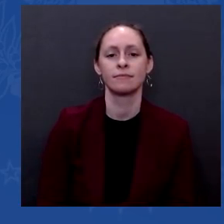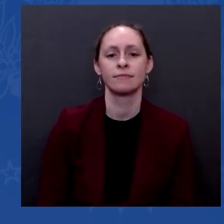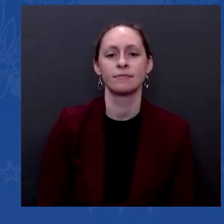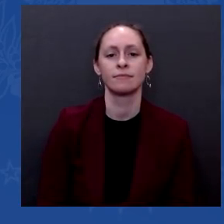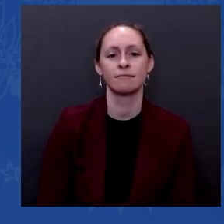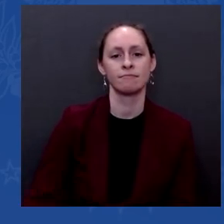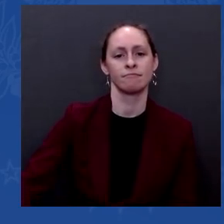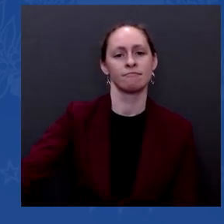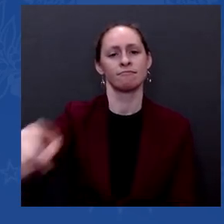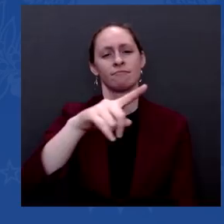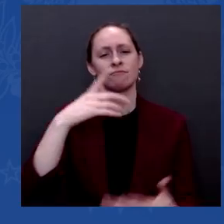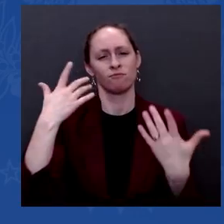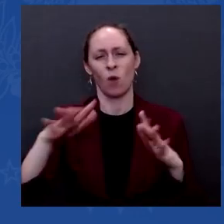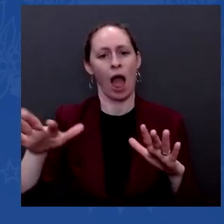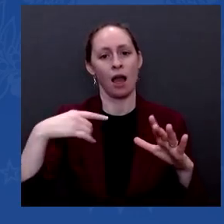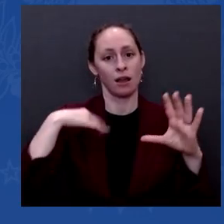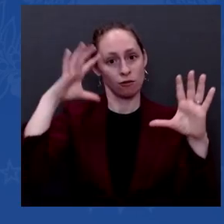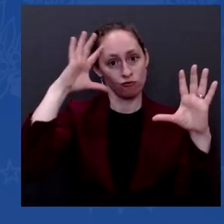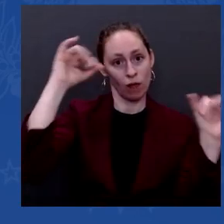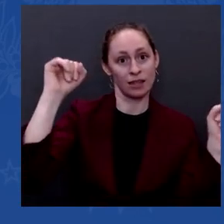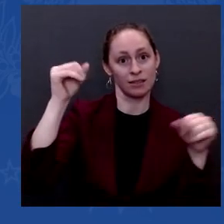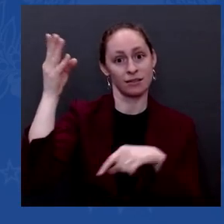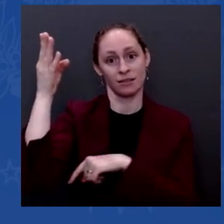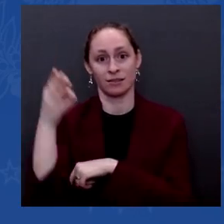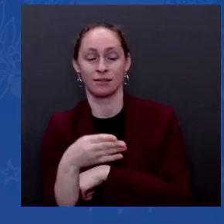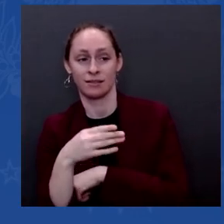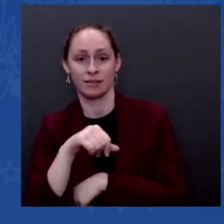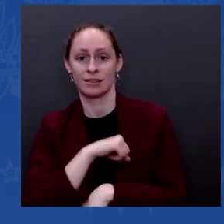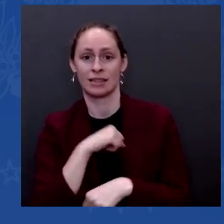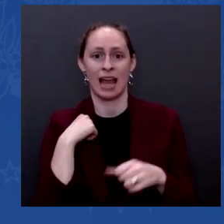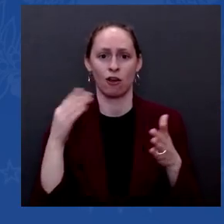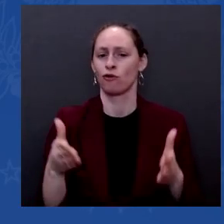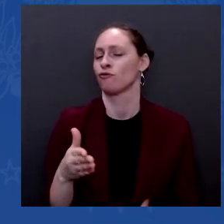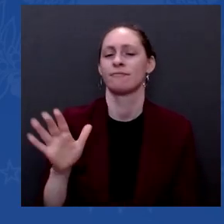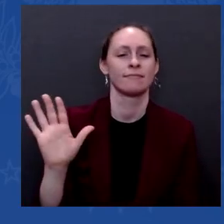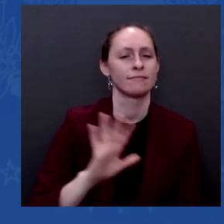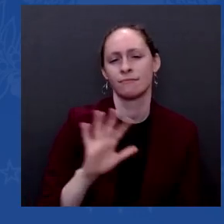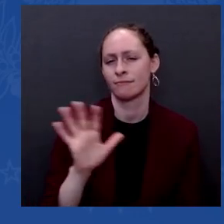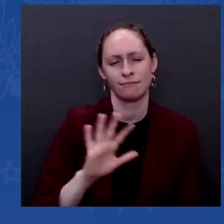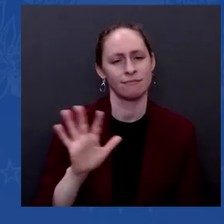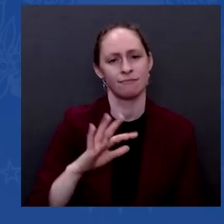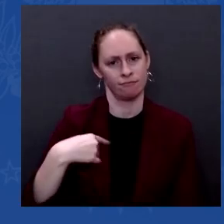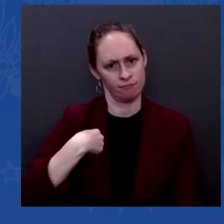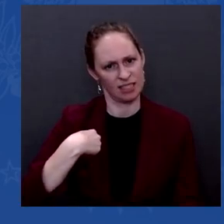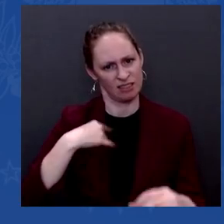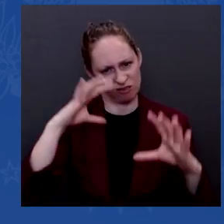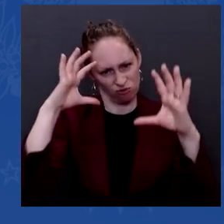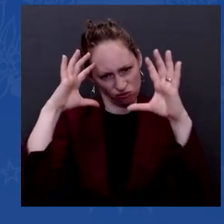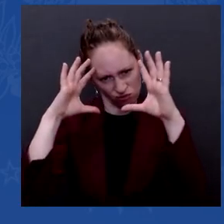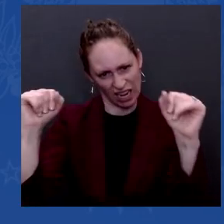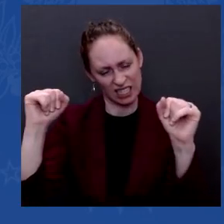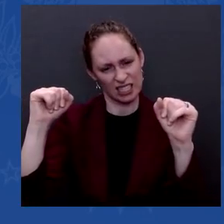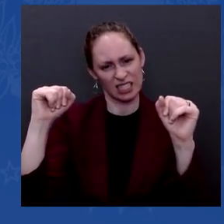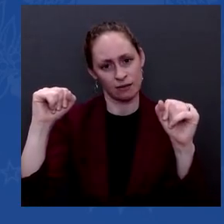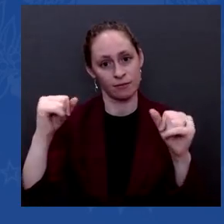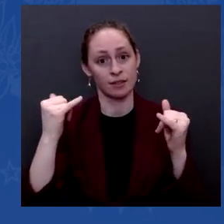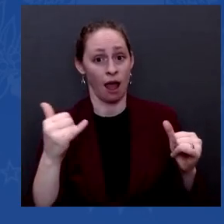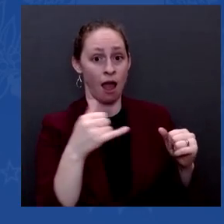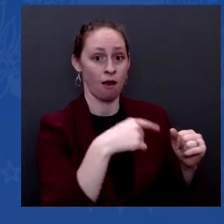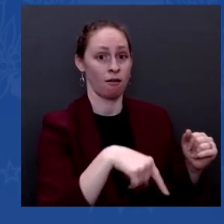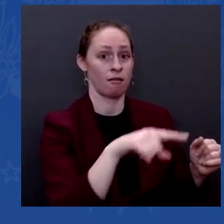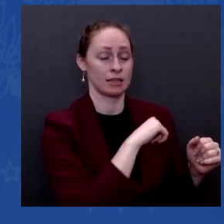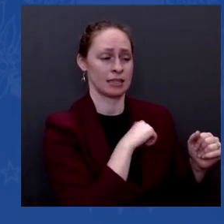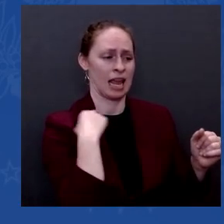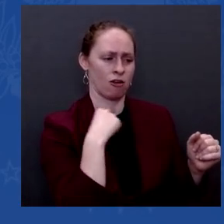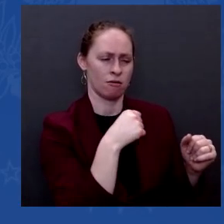And so if I've made, I've made many mistakes, I'm sure. If I've made a mistake, I'm used to negotiating to get